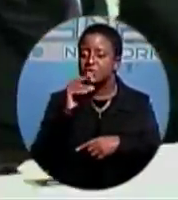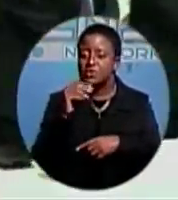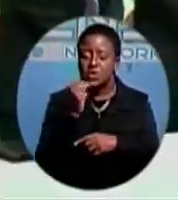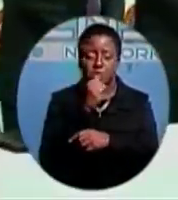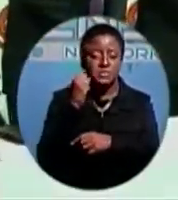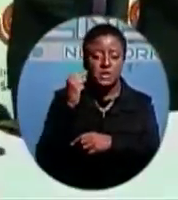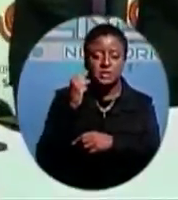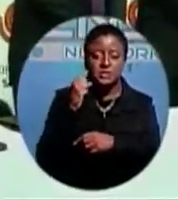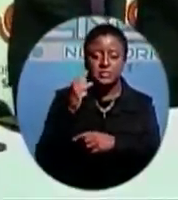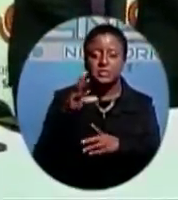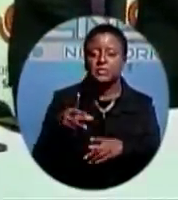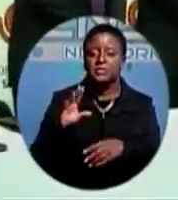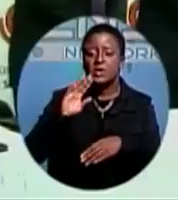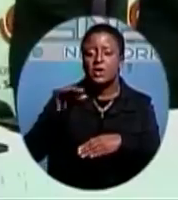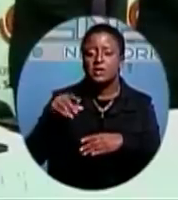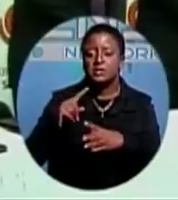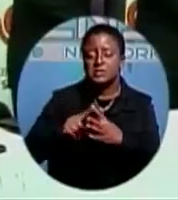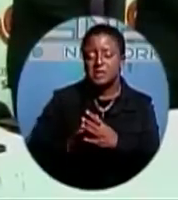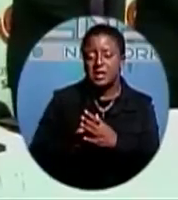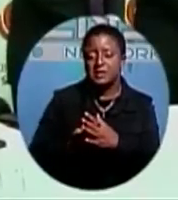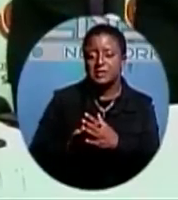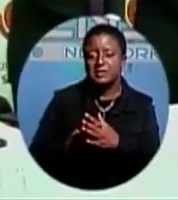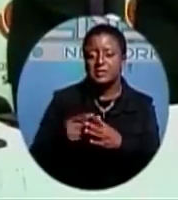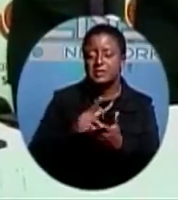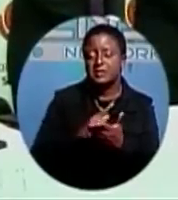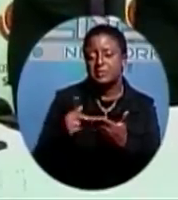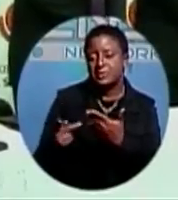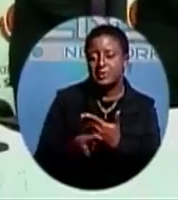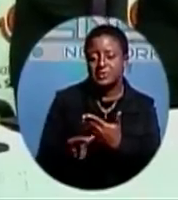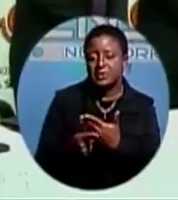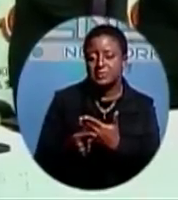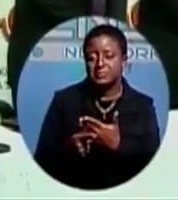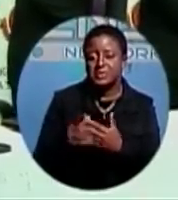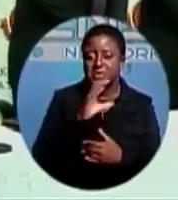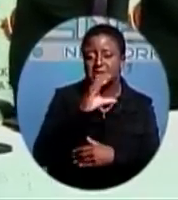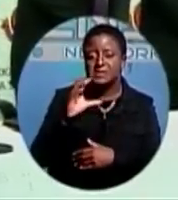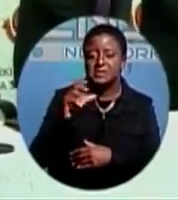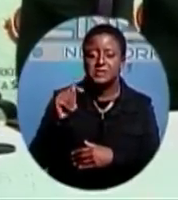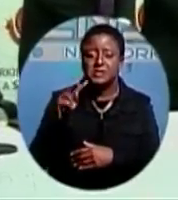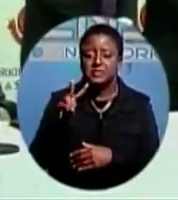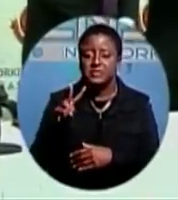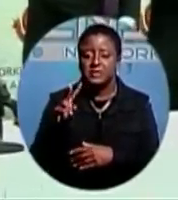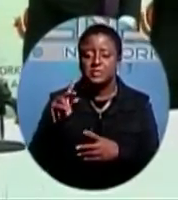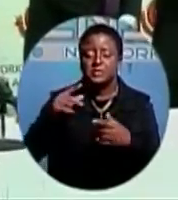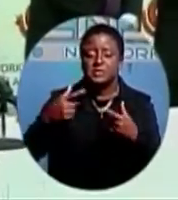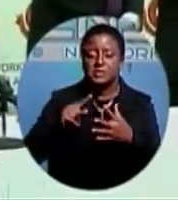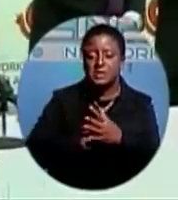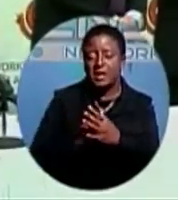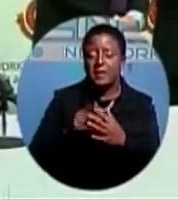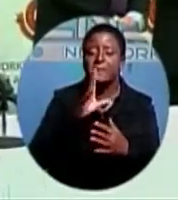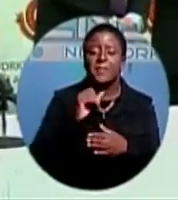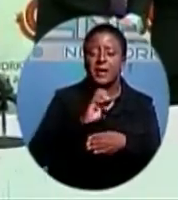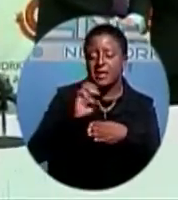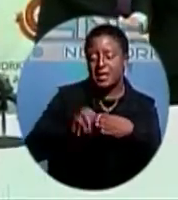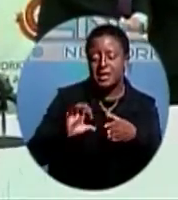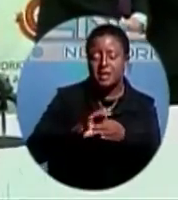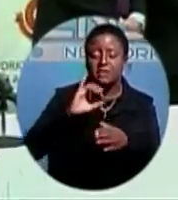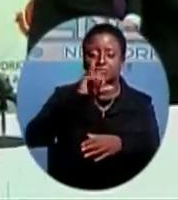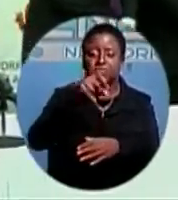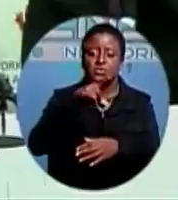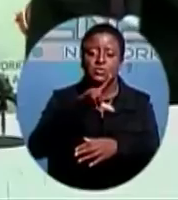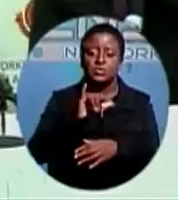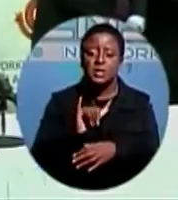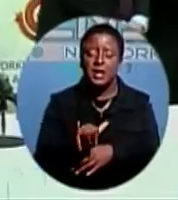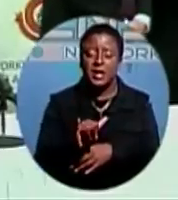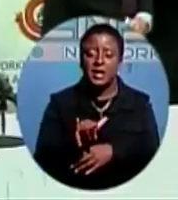plan was put in place. Phase one of the CCTV project will go live by the end of July, and training of command center monitoring staff will